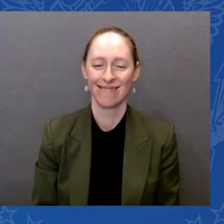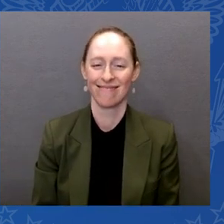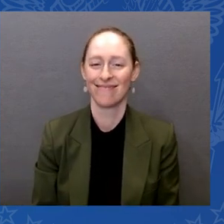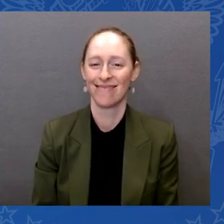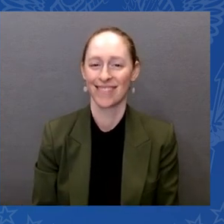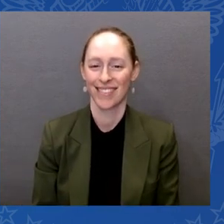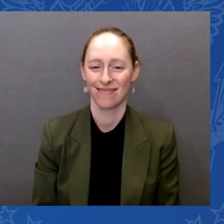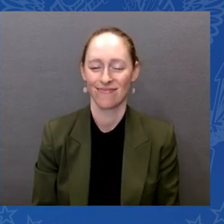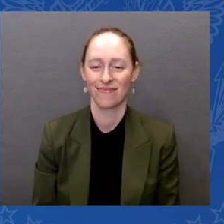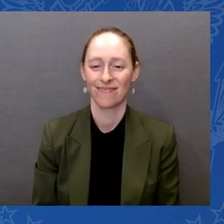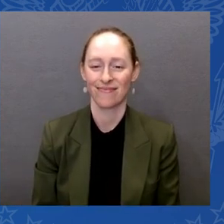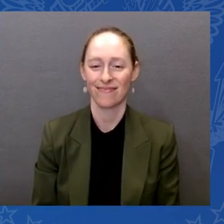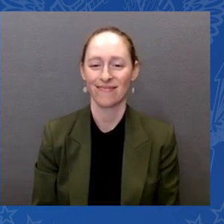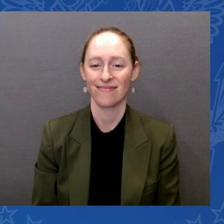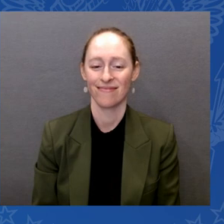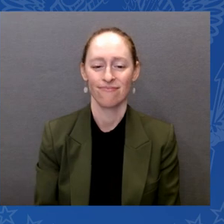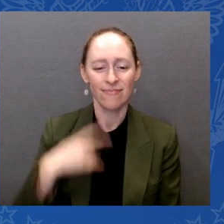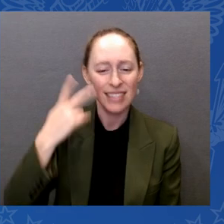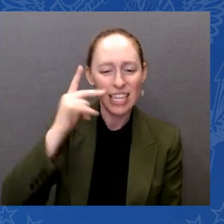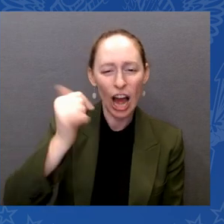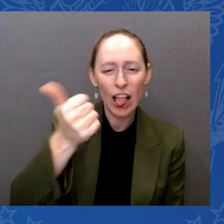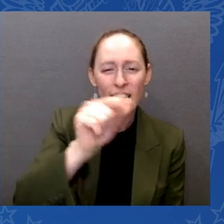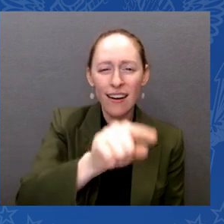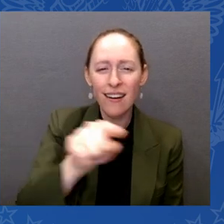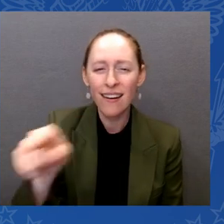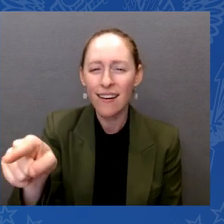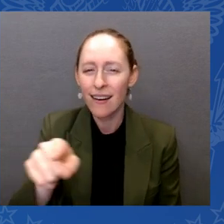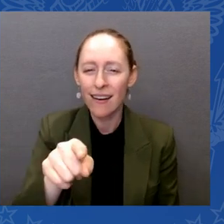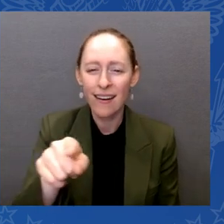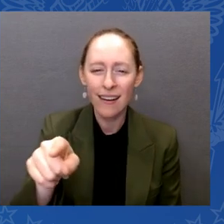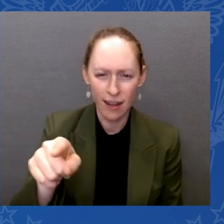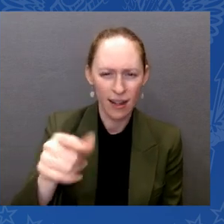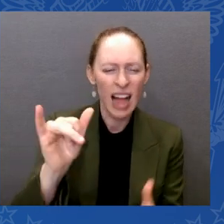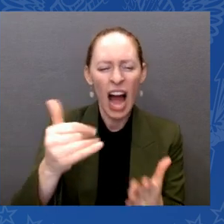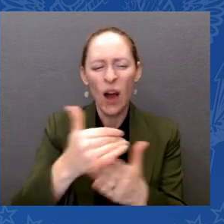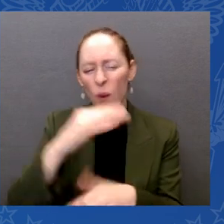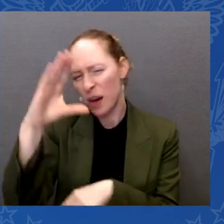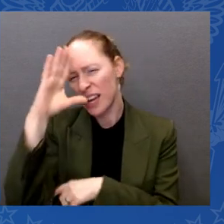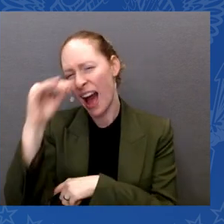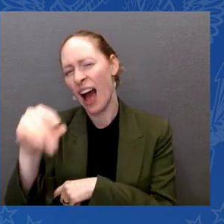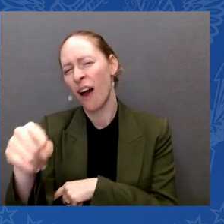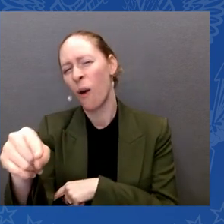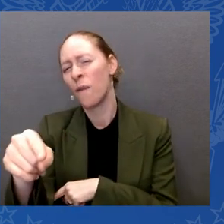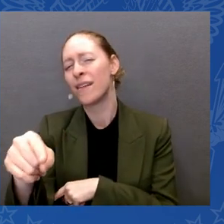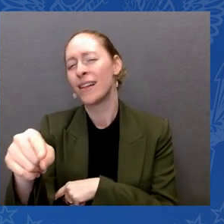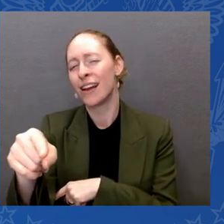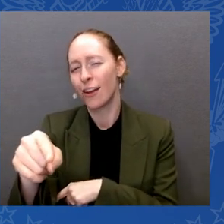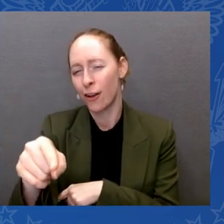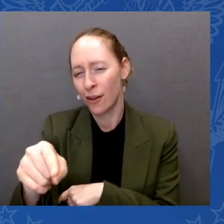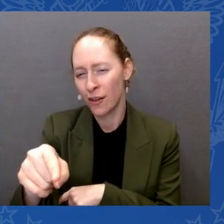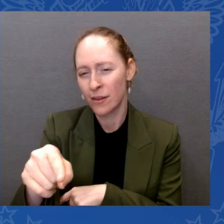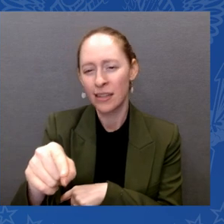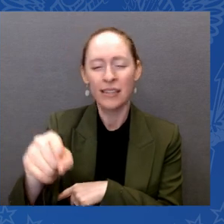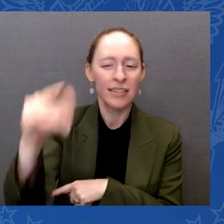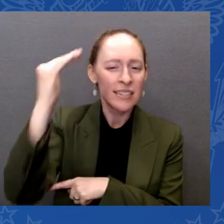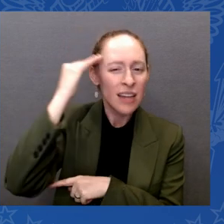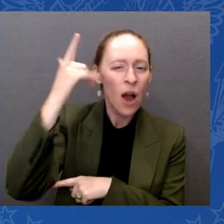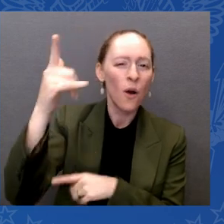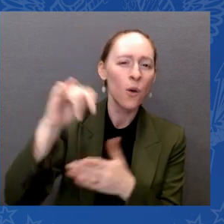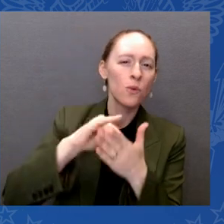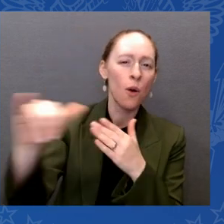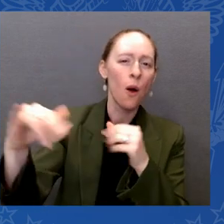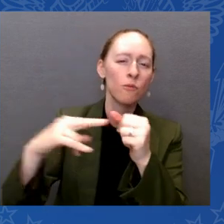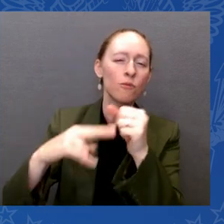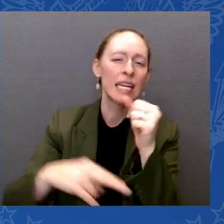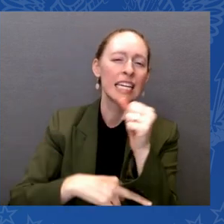sitting next to you? He's new to the body. He knows about New York and bridges and all kinds of other things, but has also been an